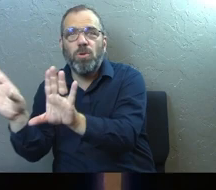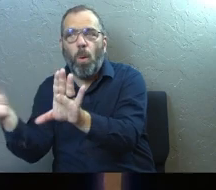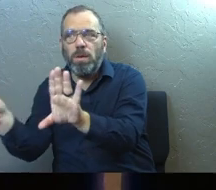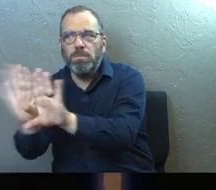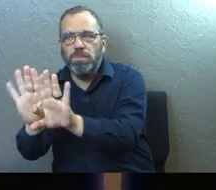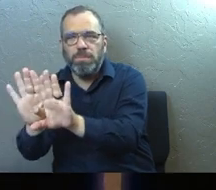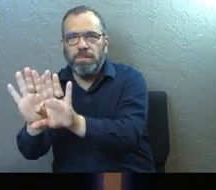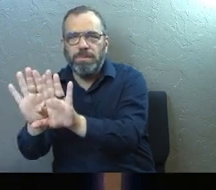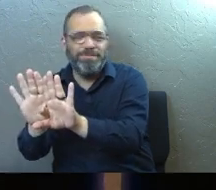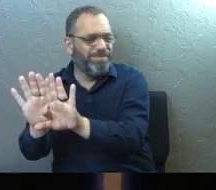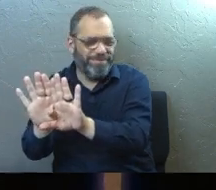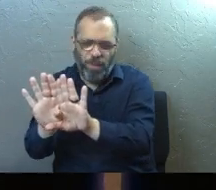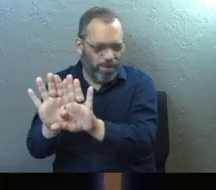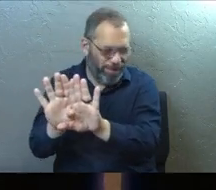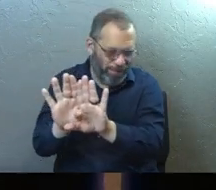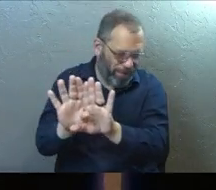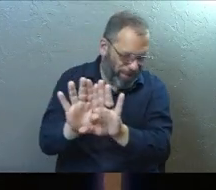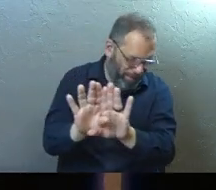I have not.